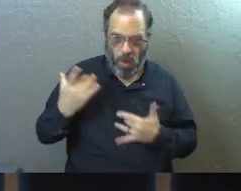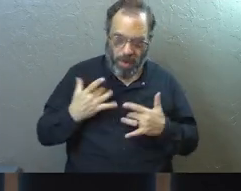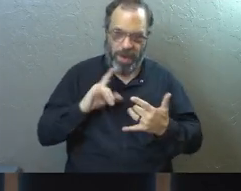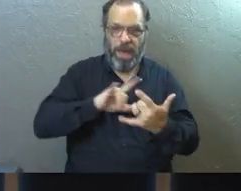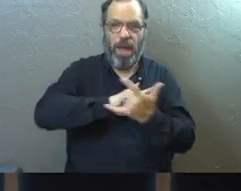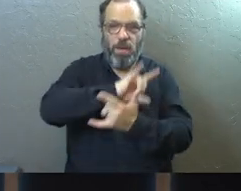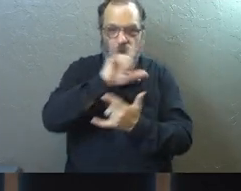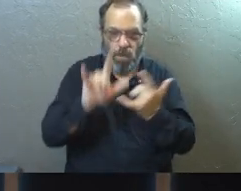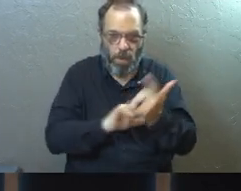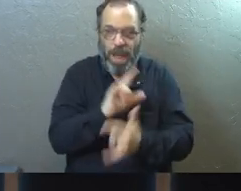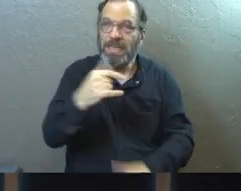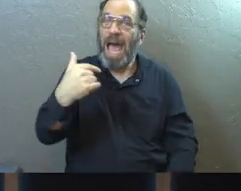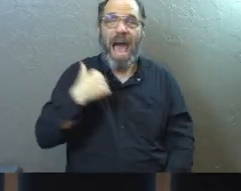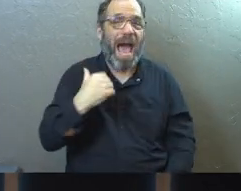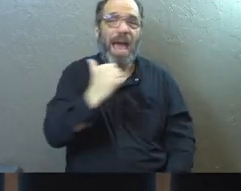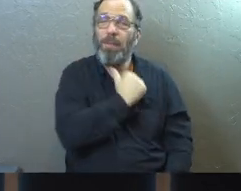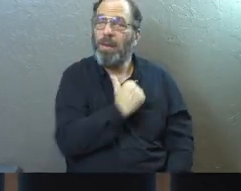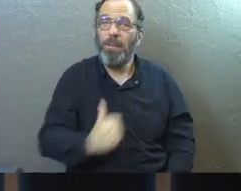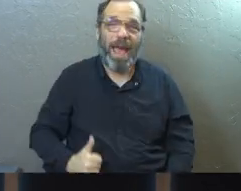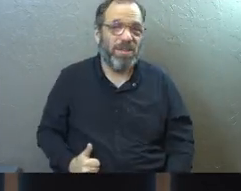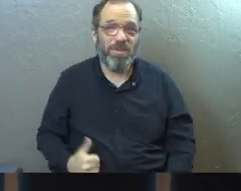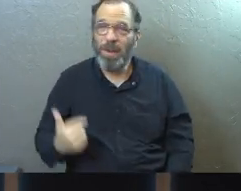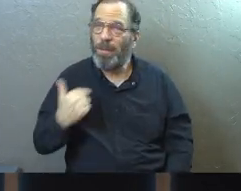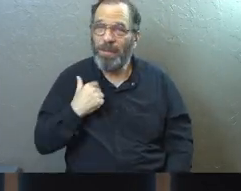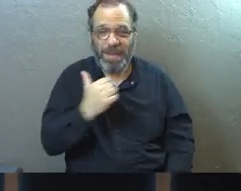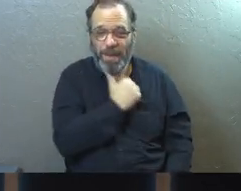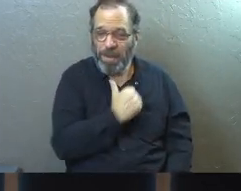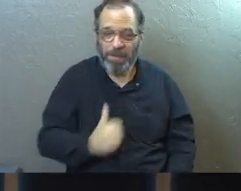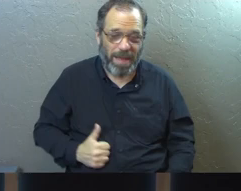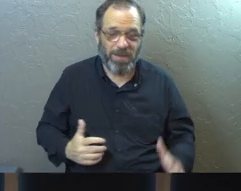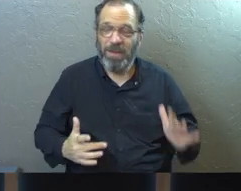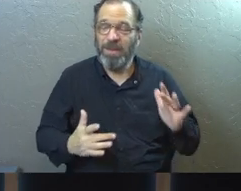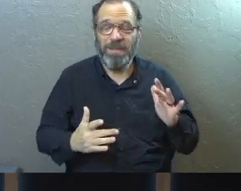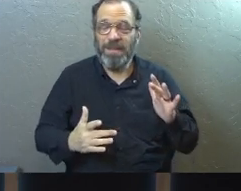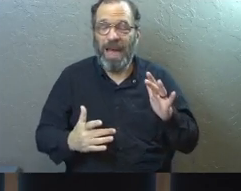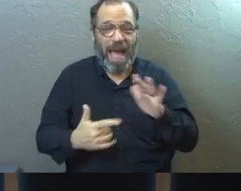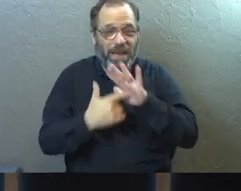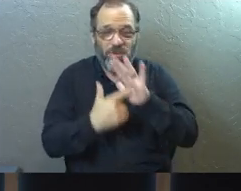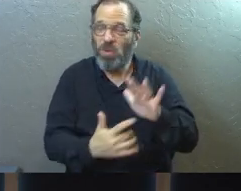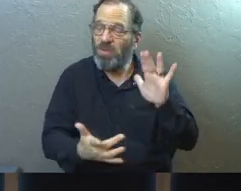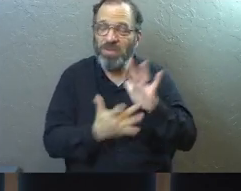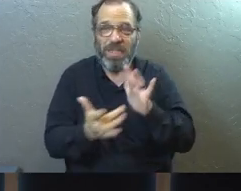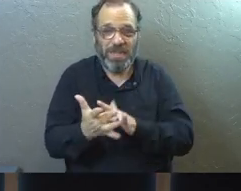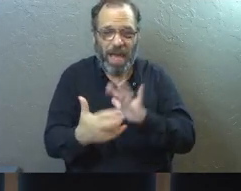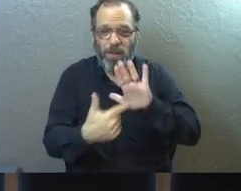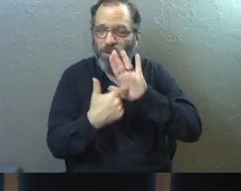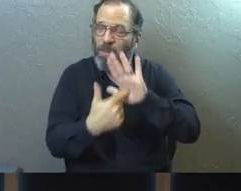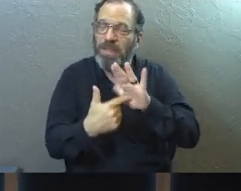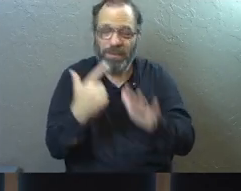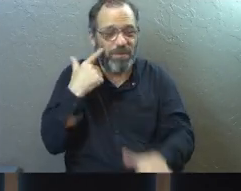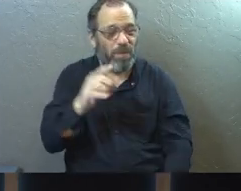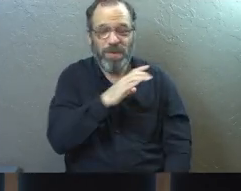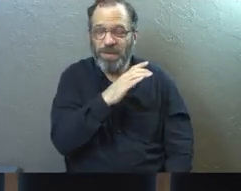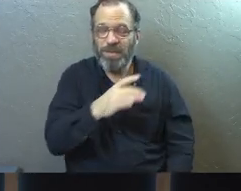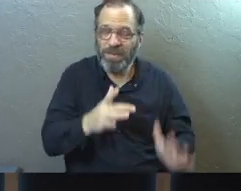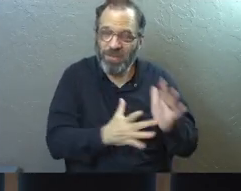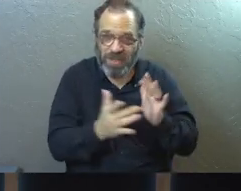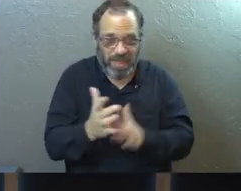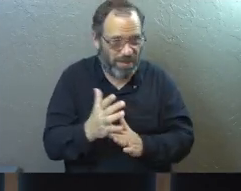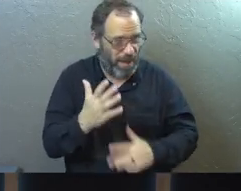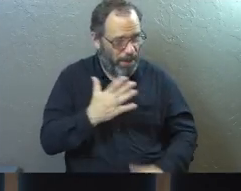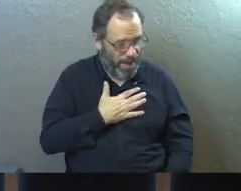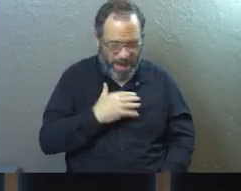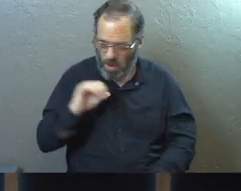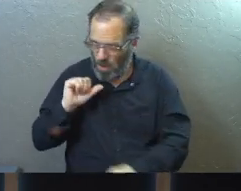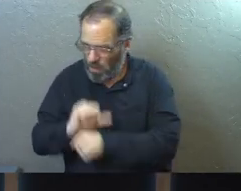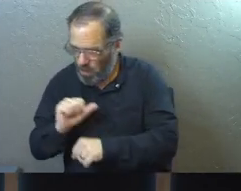romance because I'm an ambassador for Jesus, and my marriage is an ambassador for Jesus, and my parenting is an ambassador for Jesus, and the way